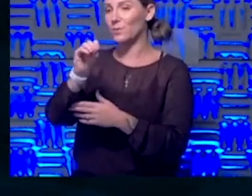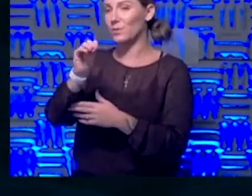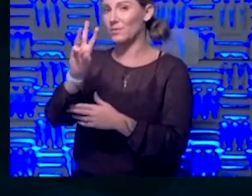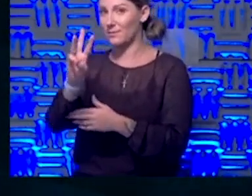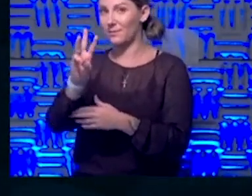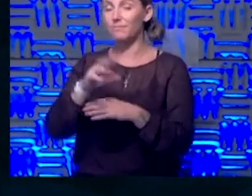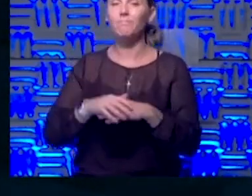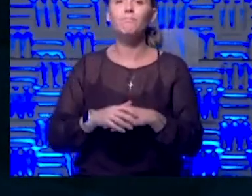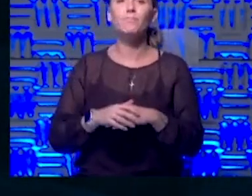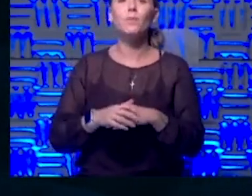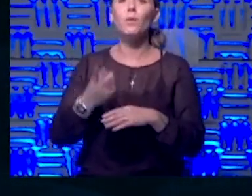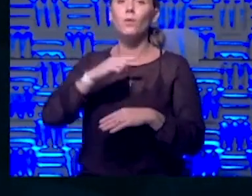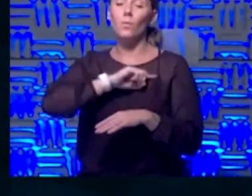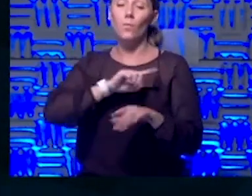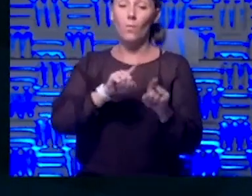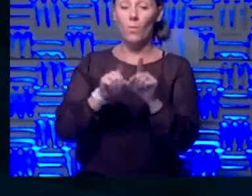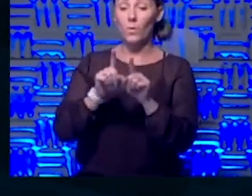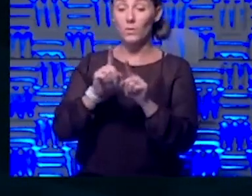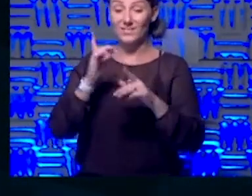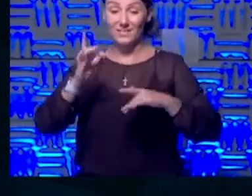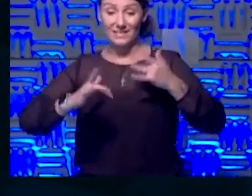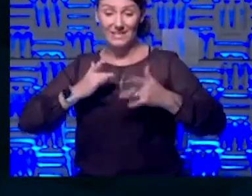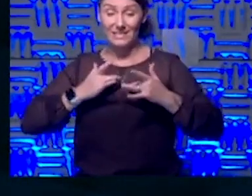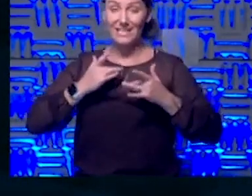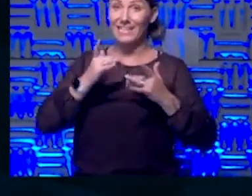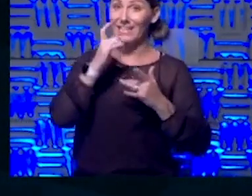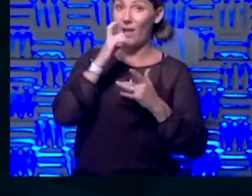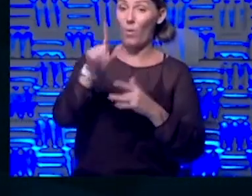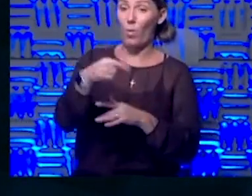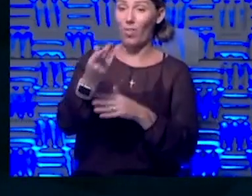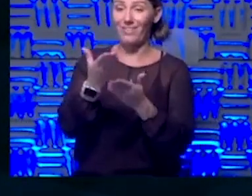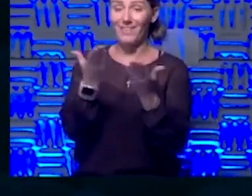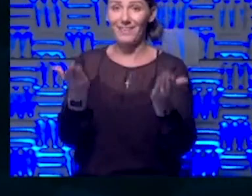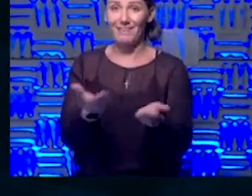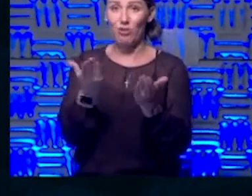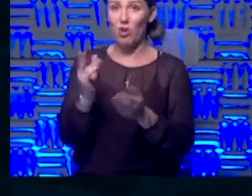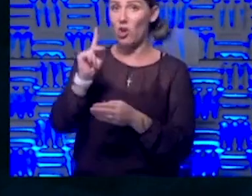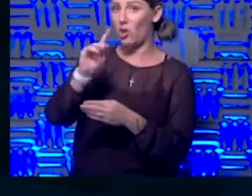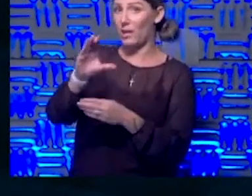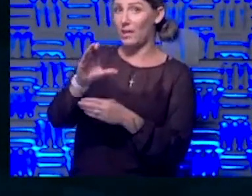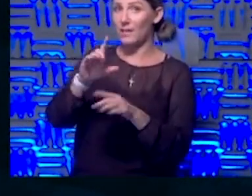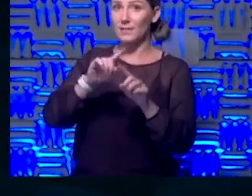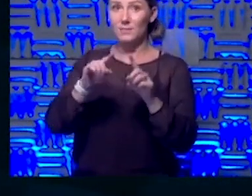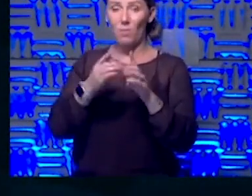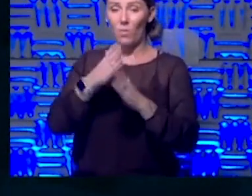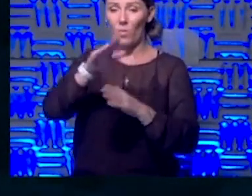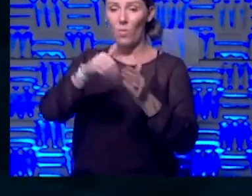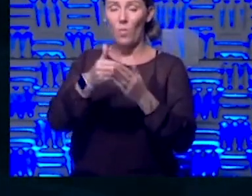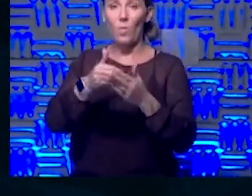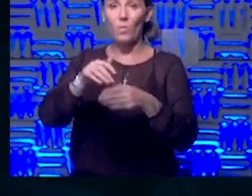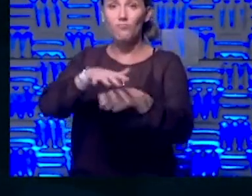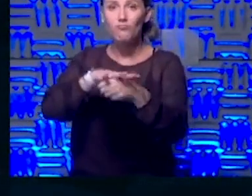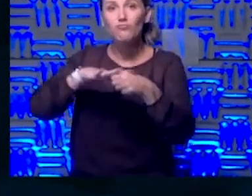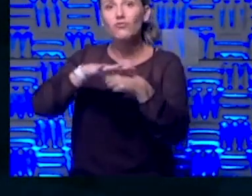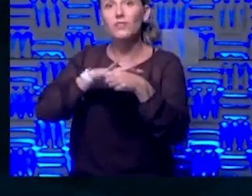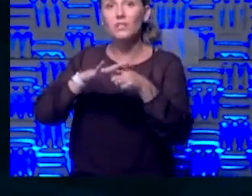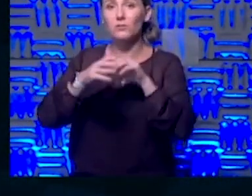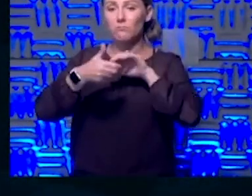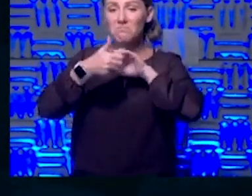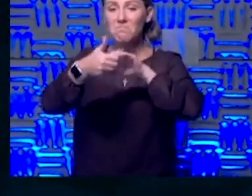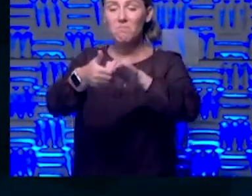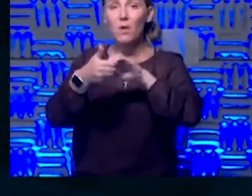We're also excited that we're going to launch this not just here in Kansas City, but throughout the region. And so, we're partnering with our colleagues at